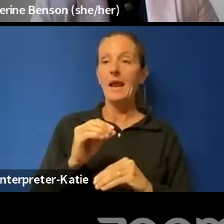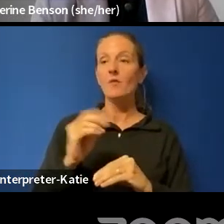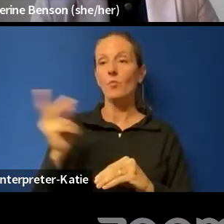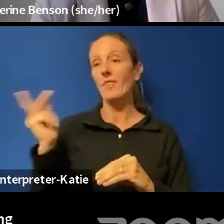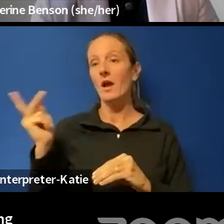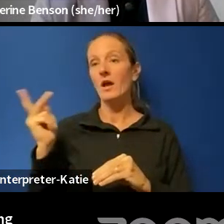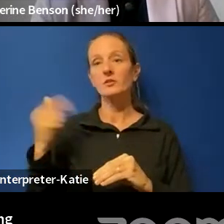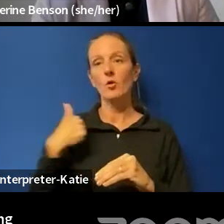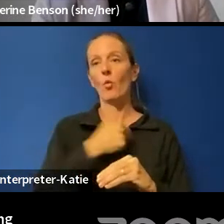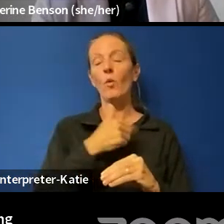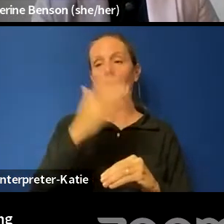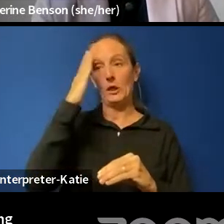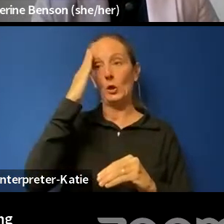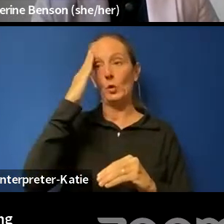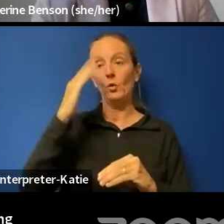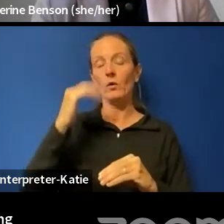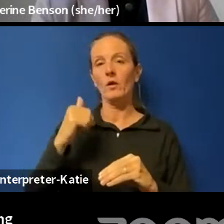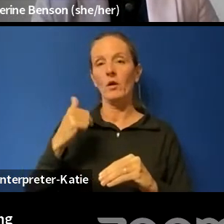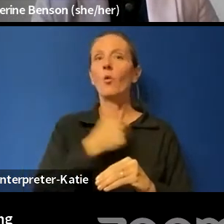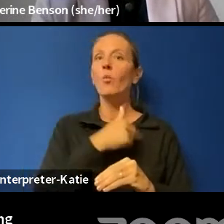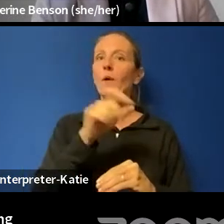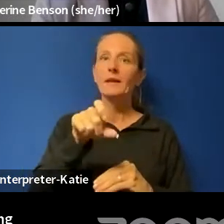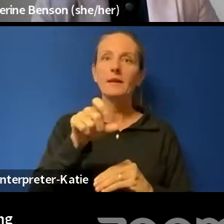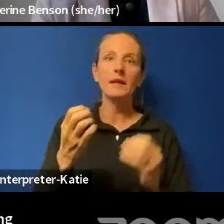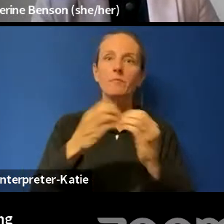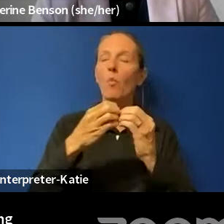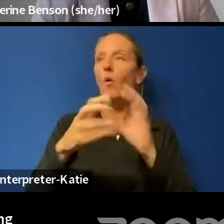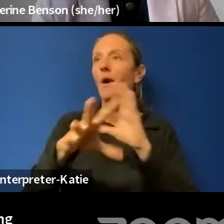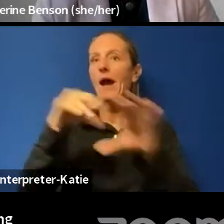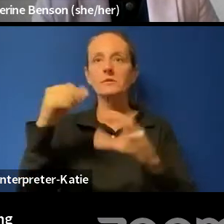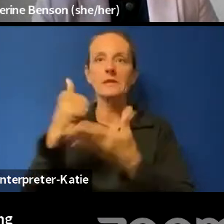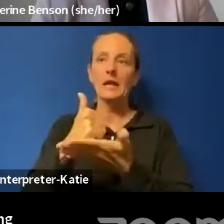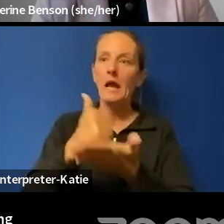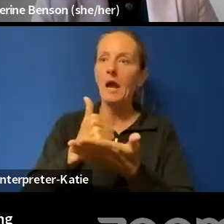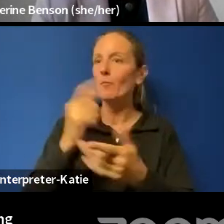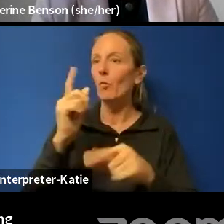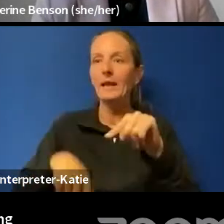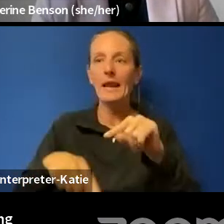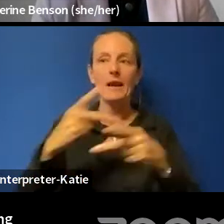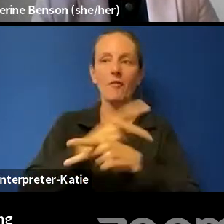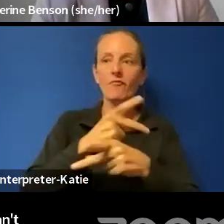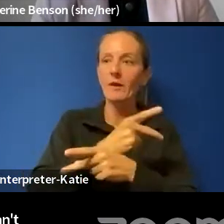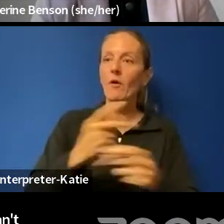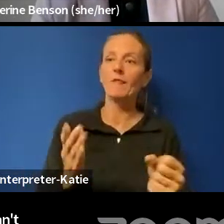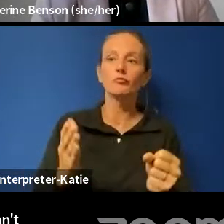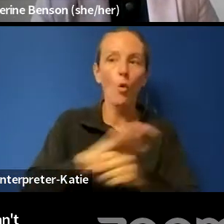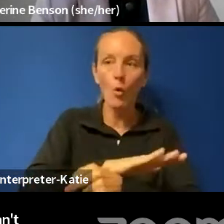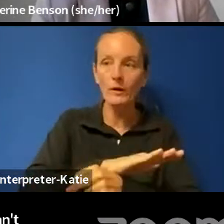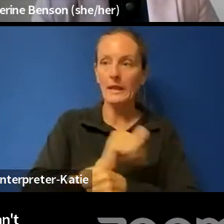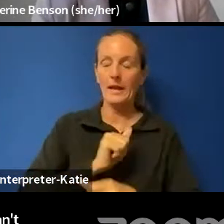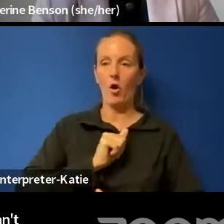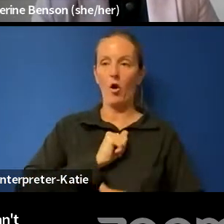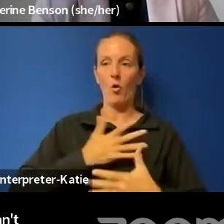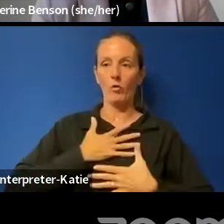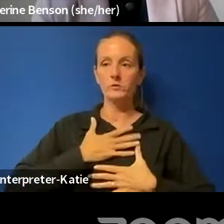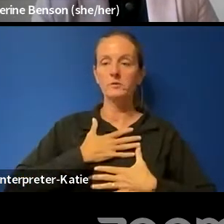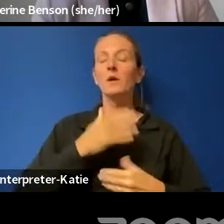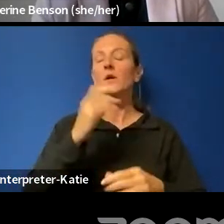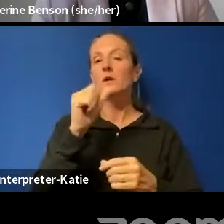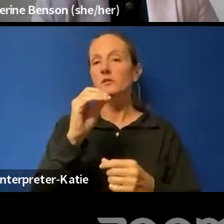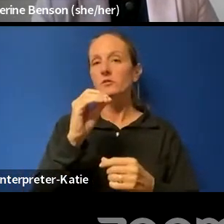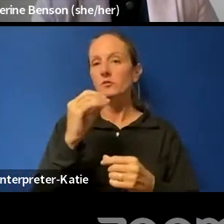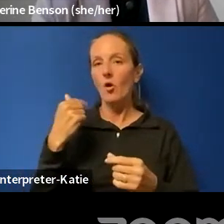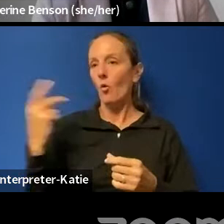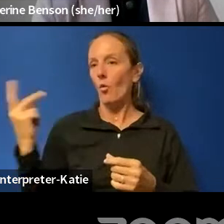recognize, you know, we need, you know, outside assistance. We can't figure this out completely on our own as, as people who obviously don't have